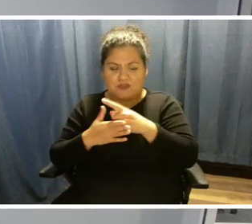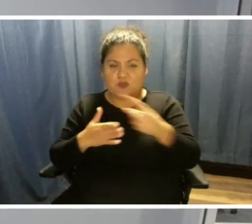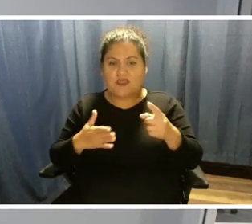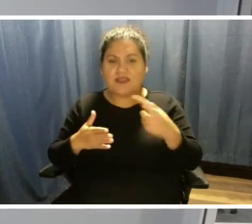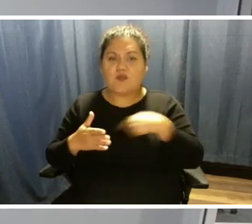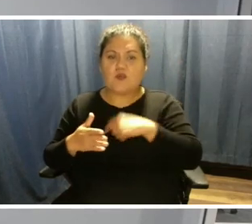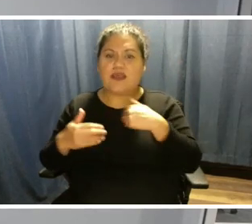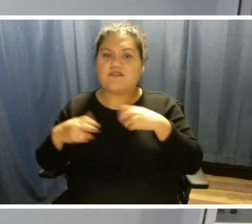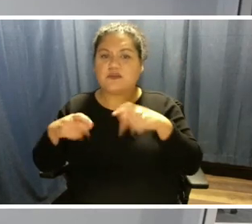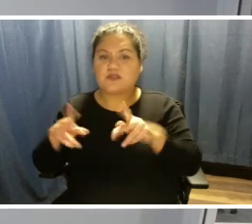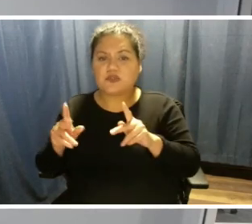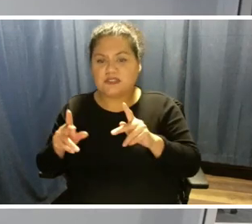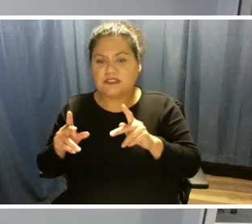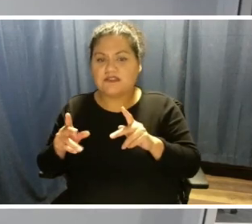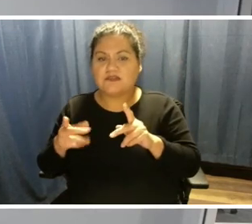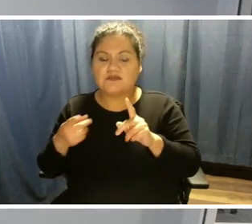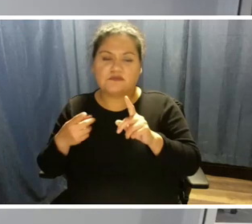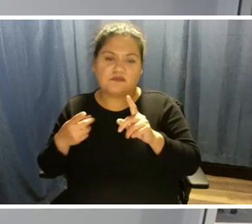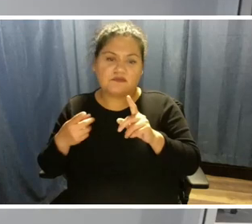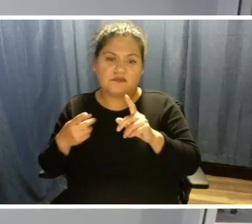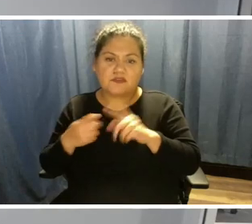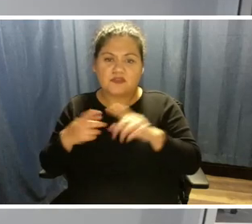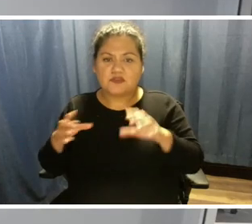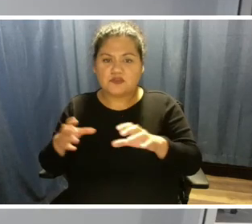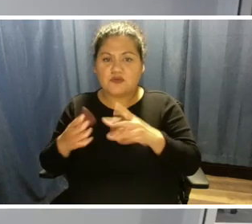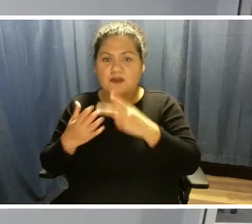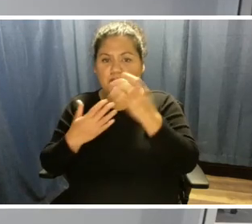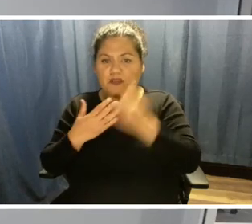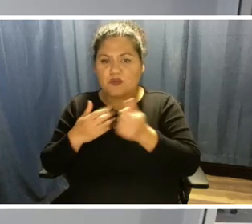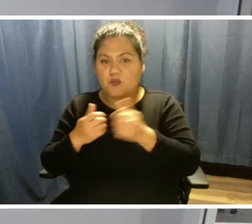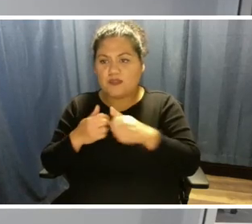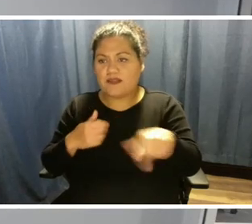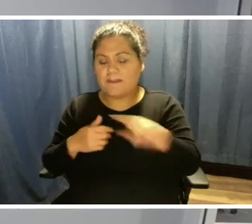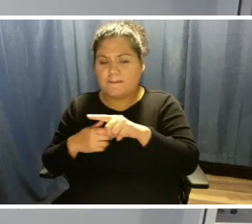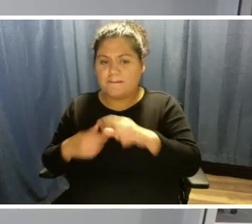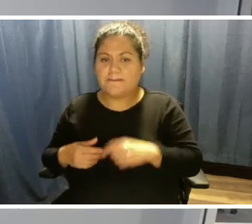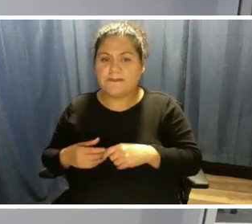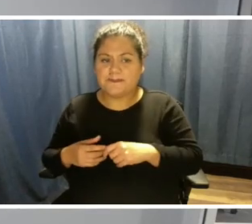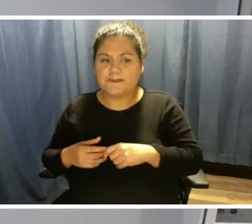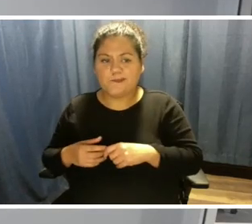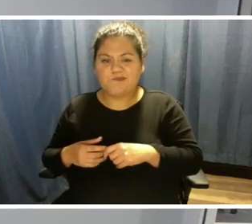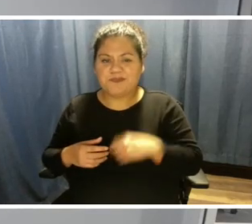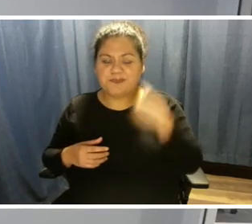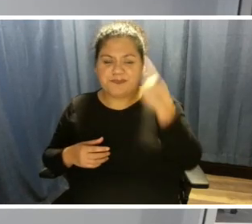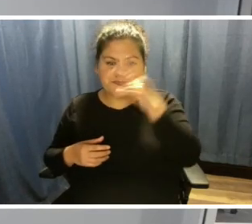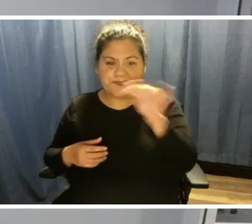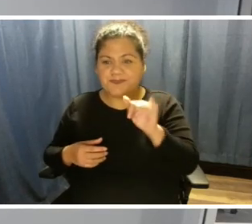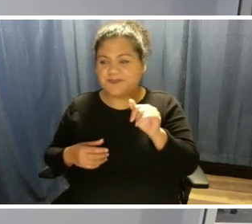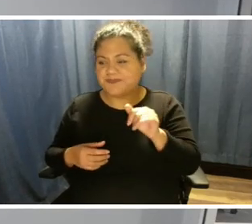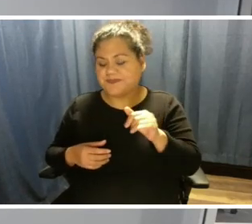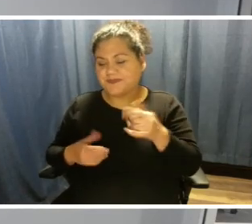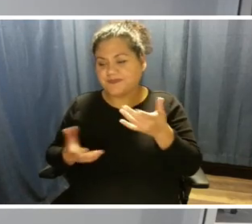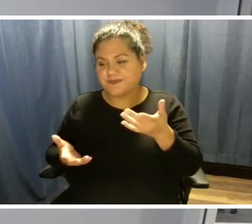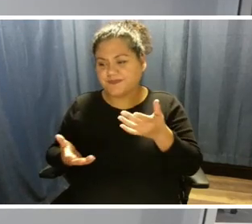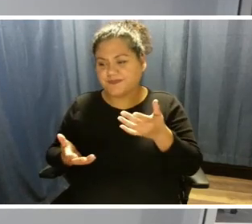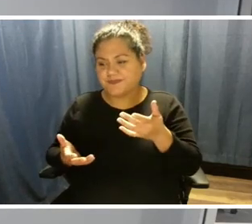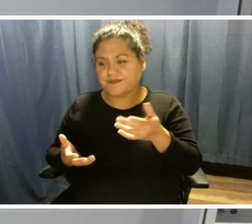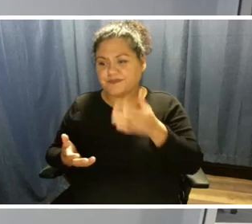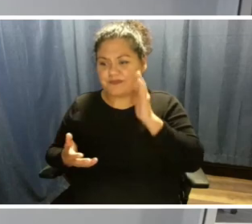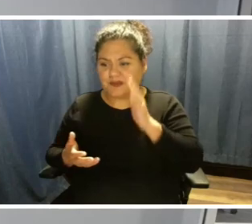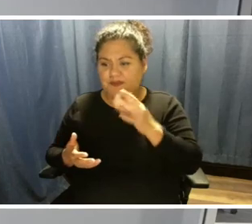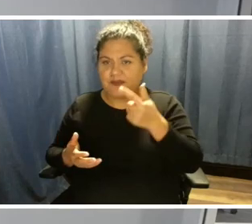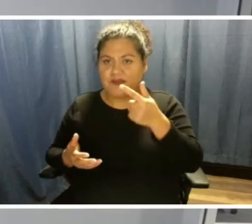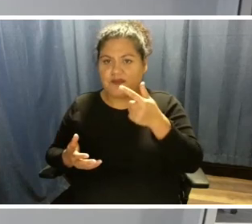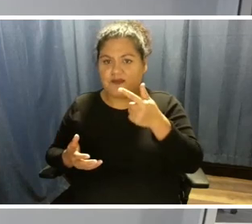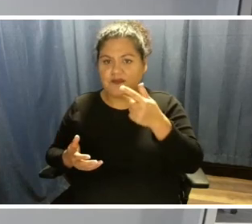opportunity to do a project with them. And it looks like that there will be grant funding that